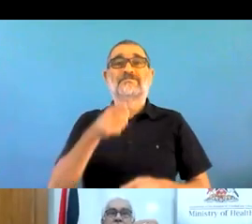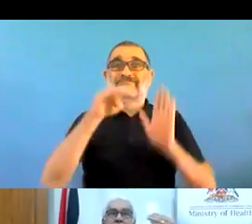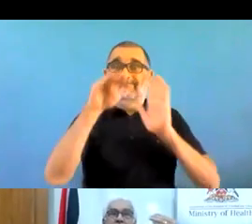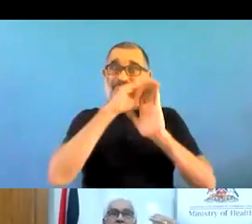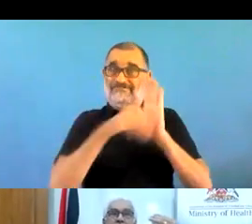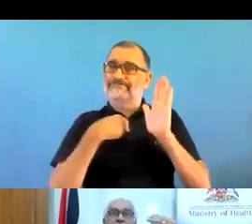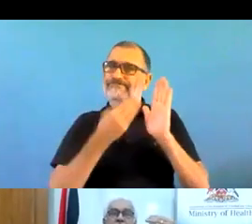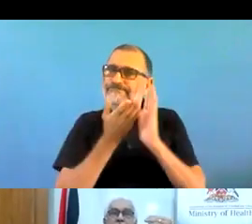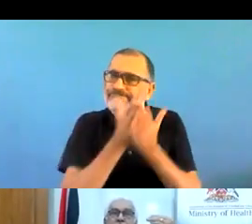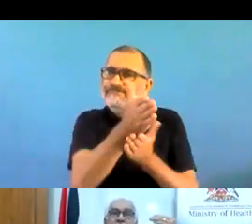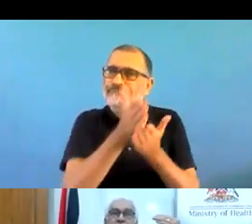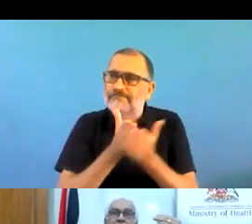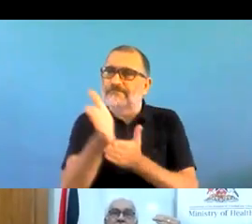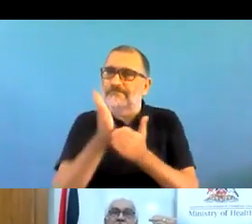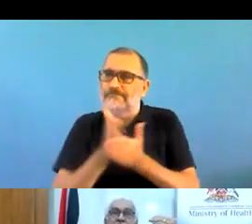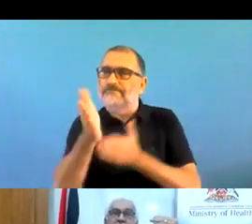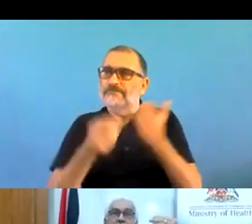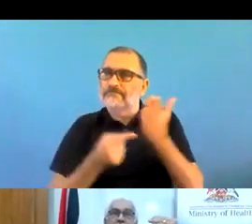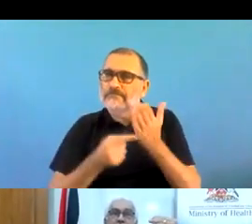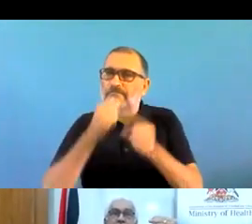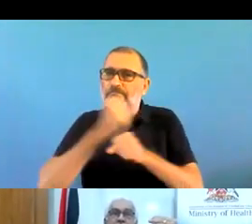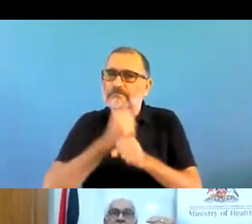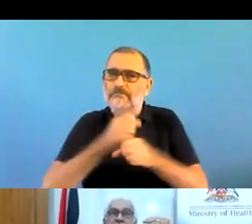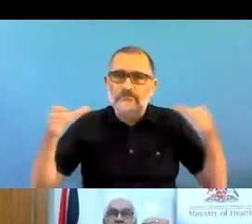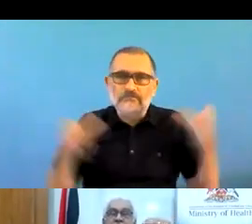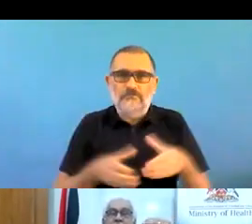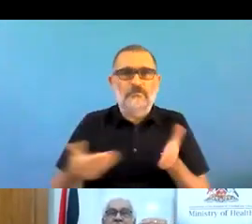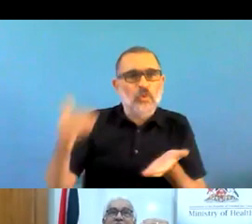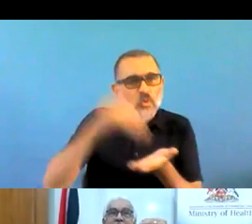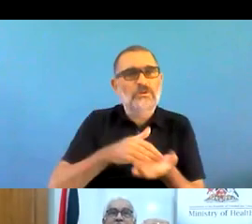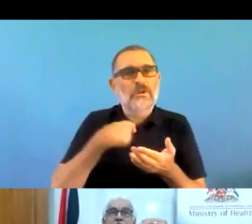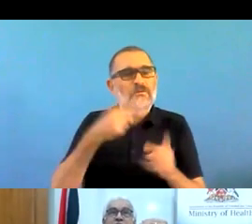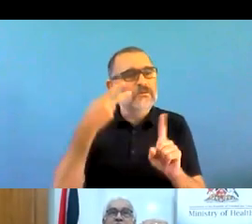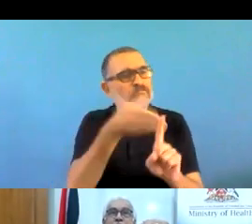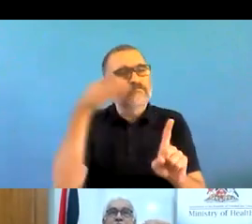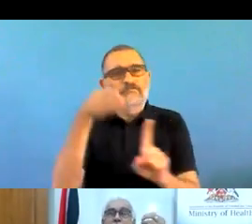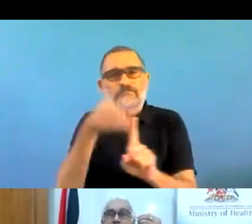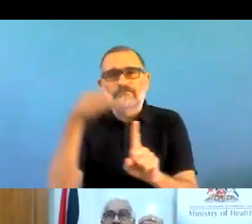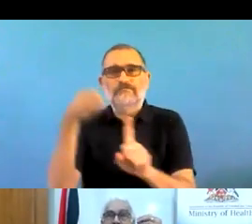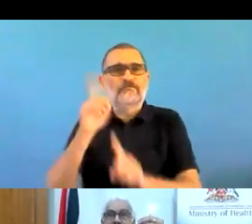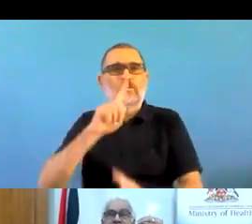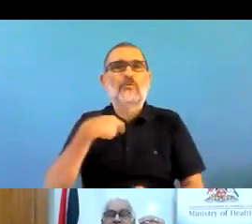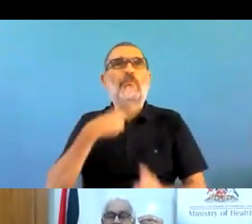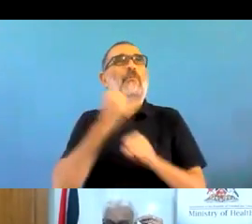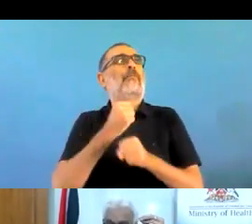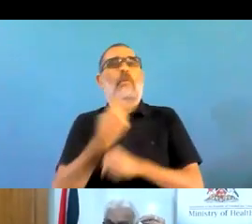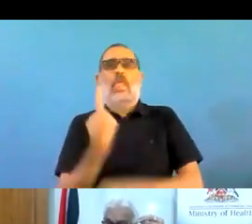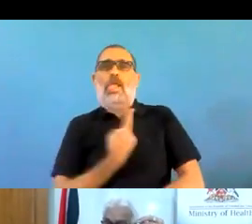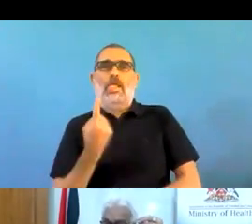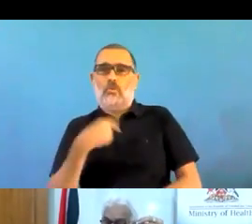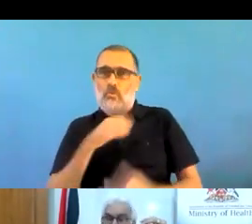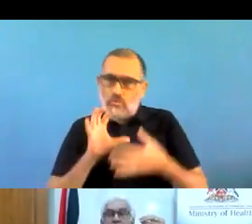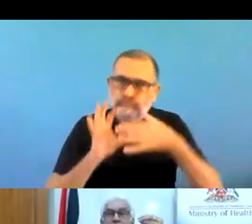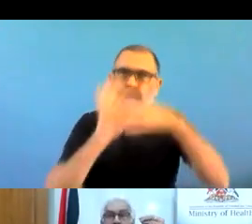Similarly, as we approach PAHO for health, the government cannot do it alone. You must engage all